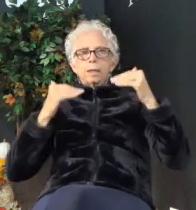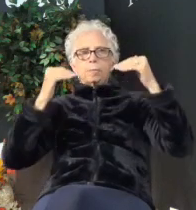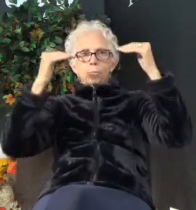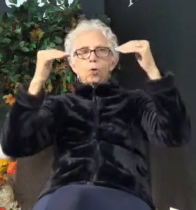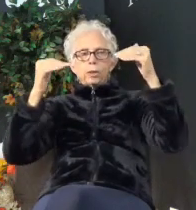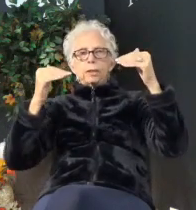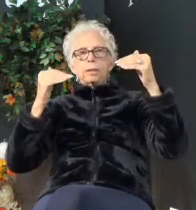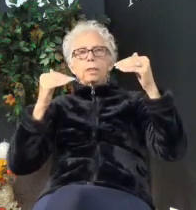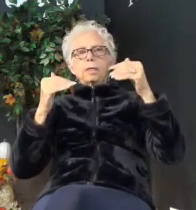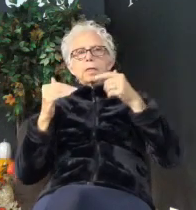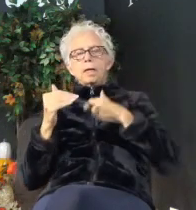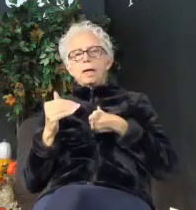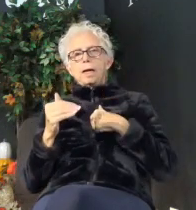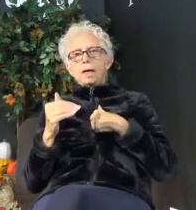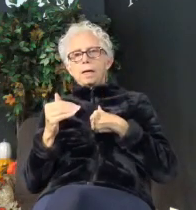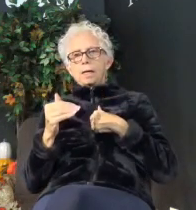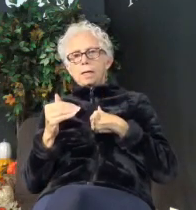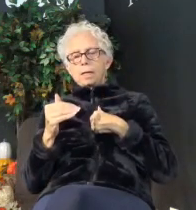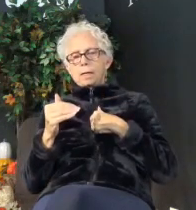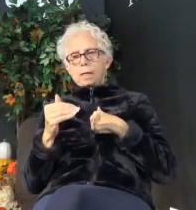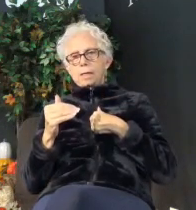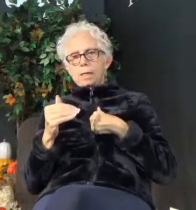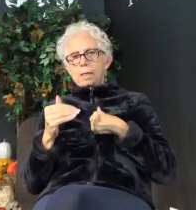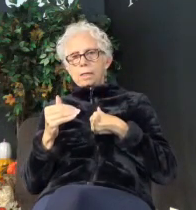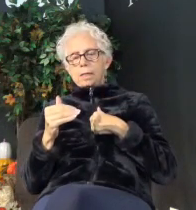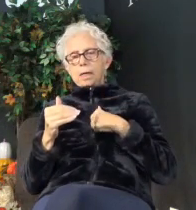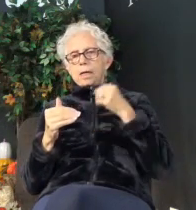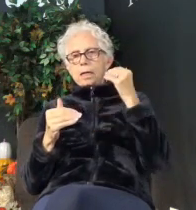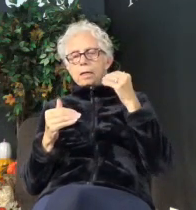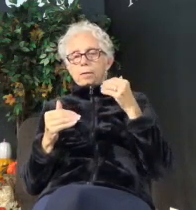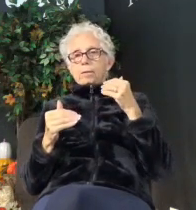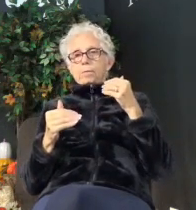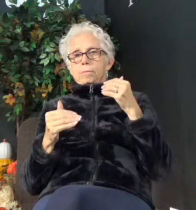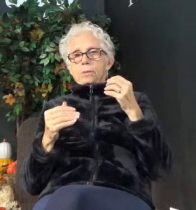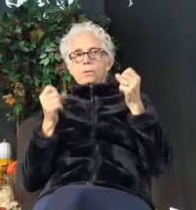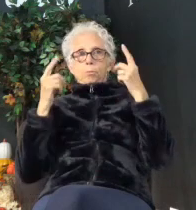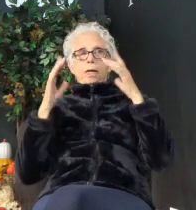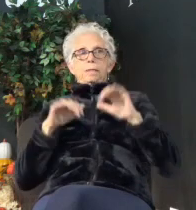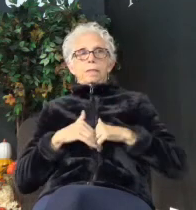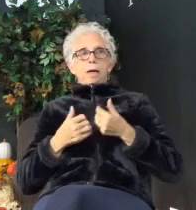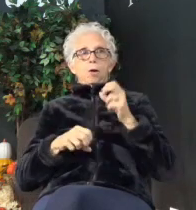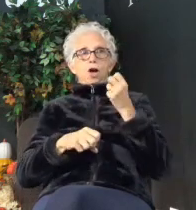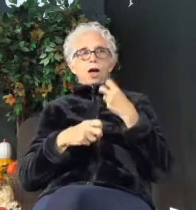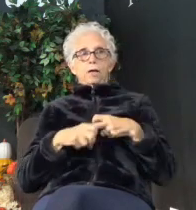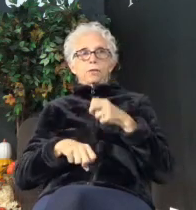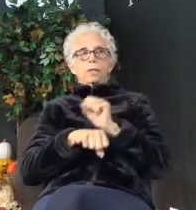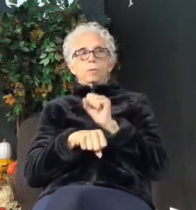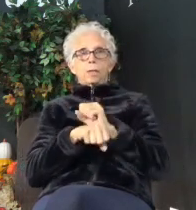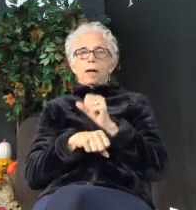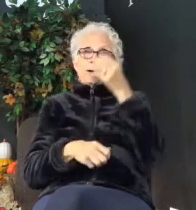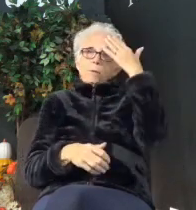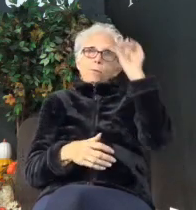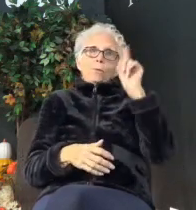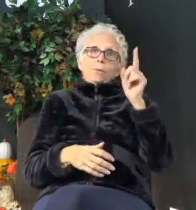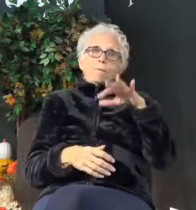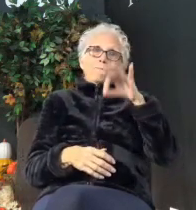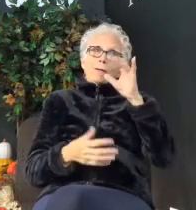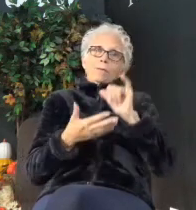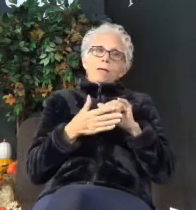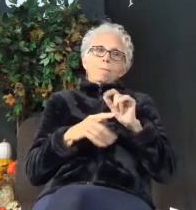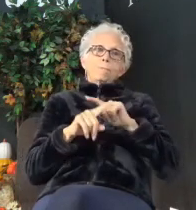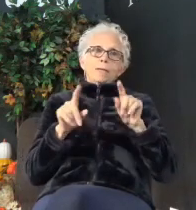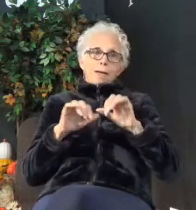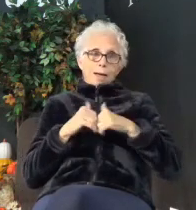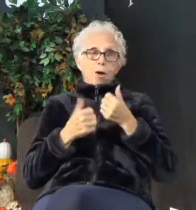I'm so proud of how hard they work. I don't know where they got it from all the time, but I'm really proud of how hard they work.